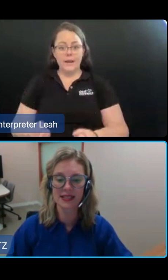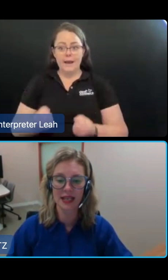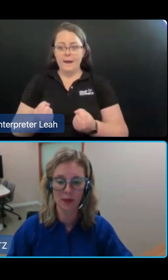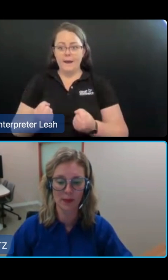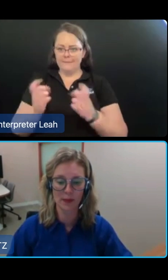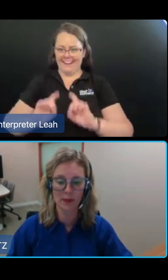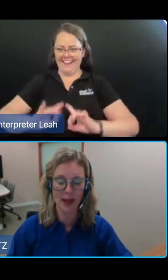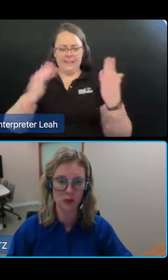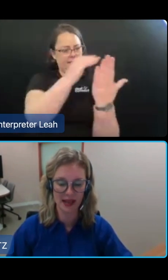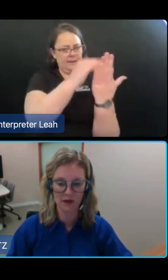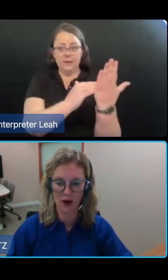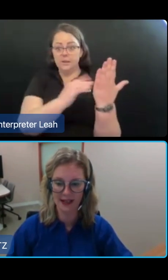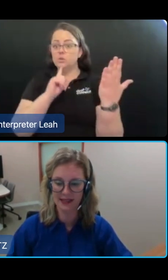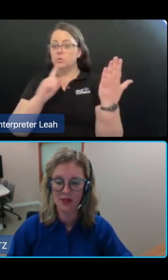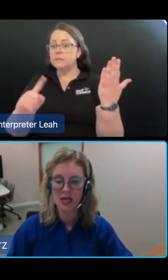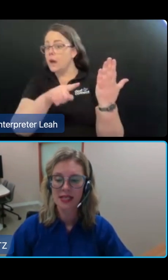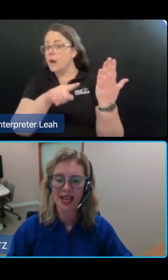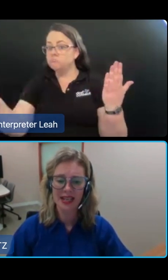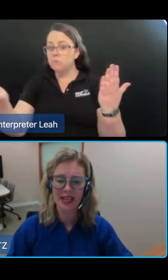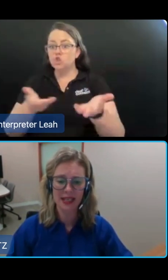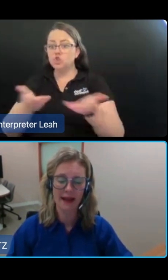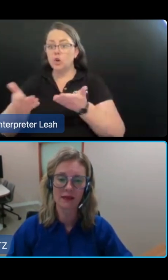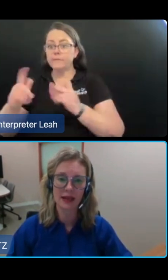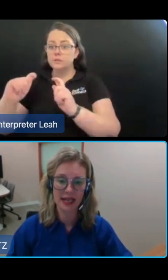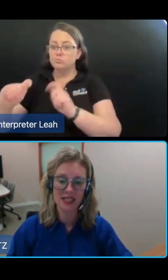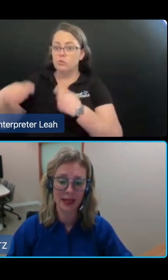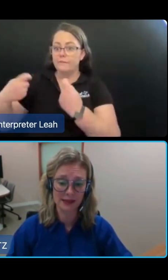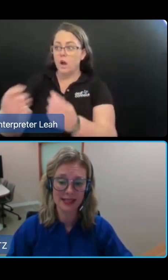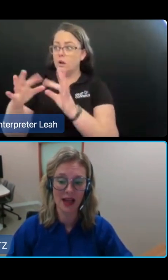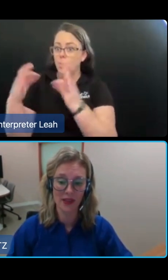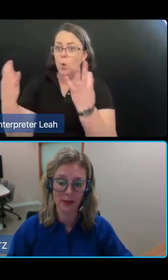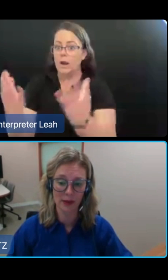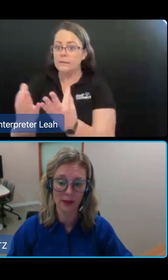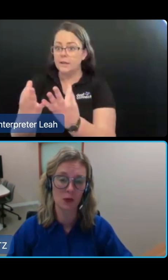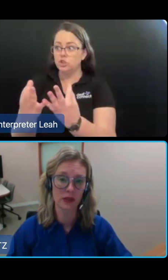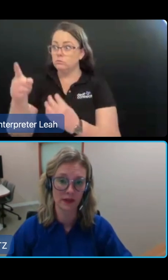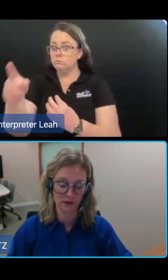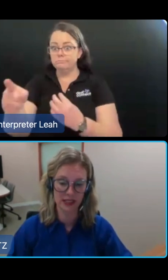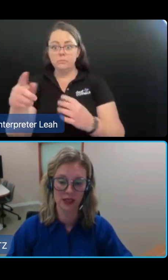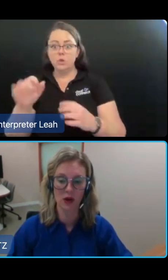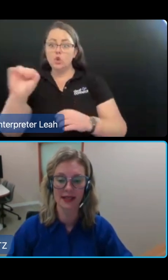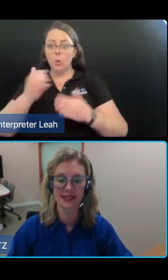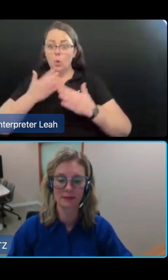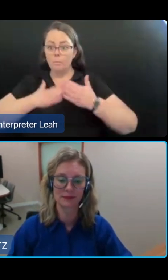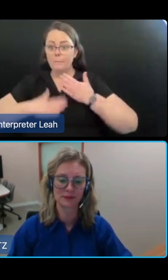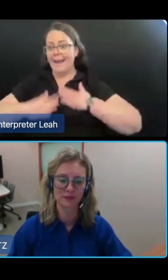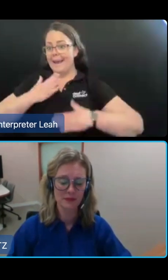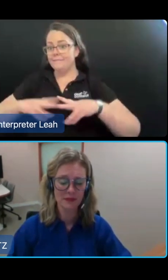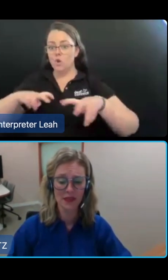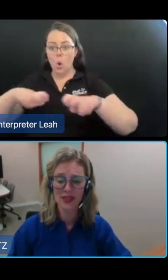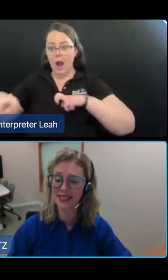that is incompatible with the statement of rights, taking into account the need to balance other competing or conflicting rights.